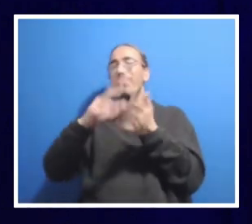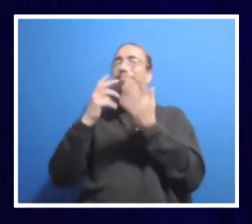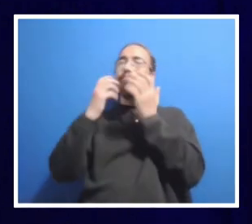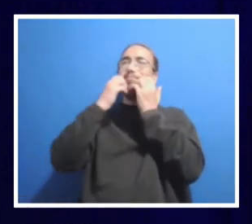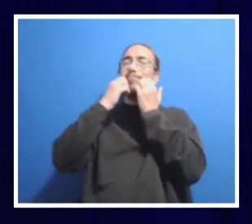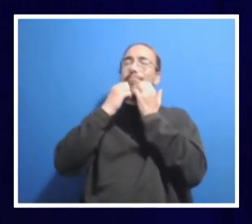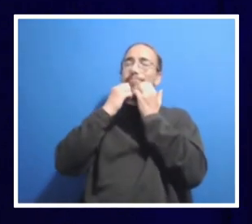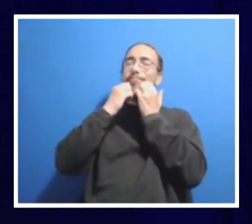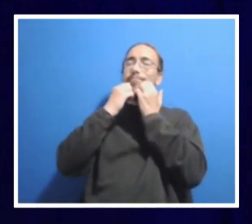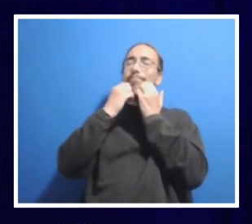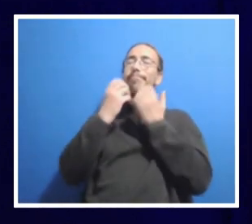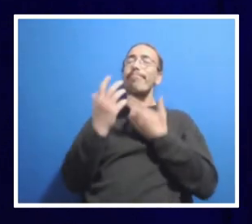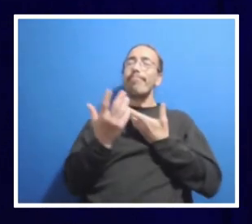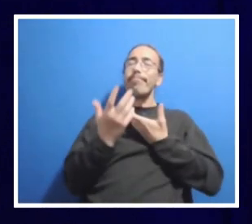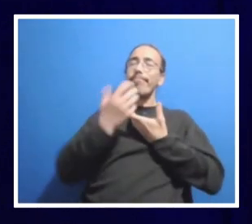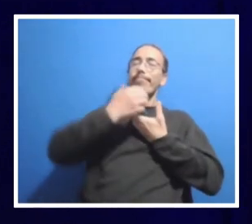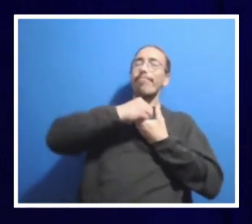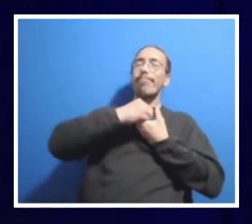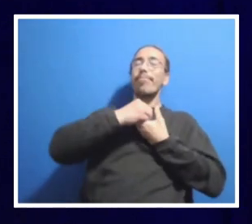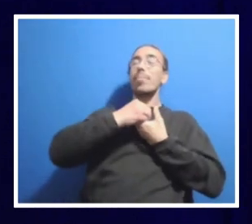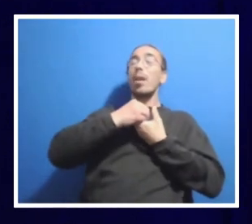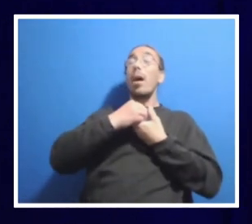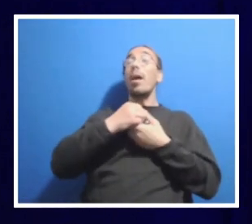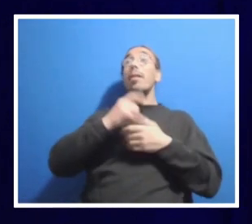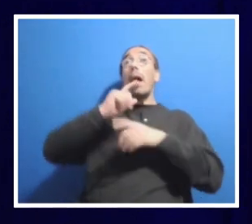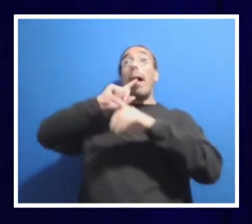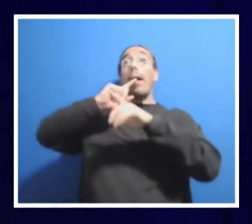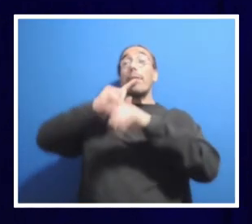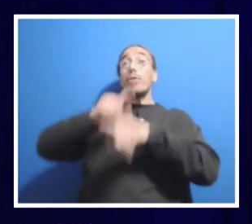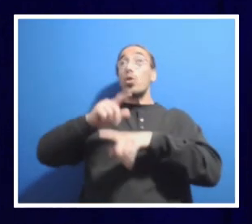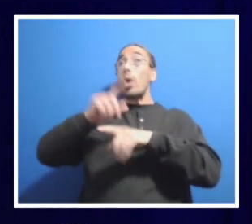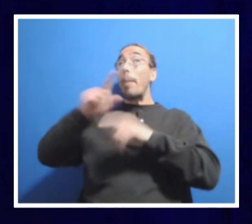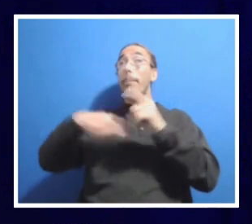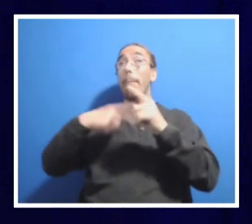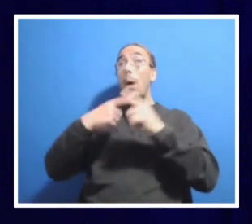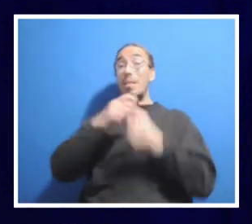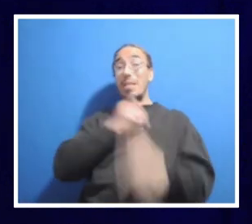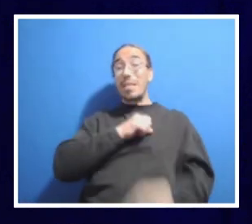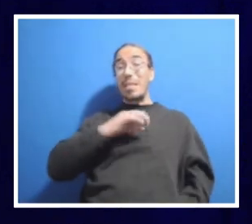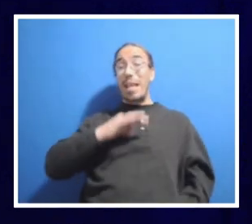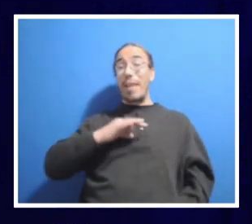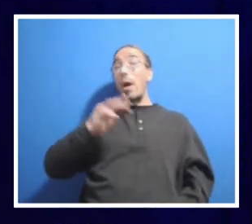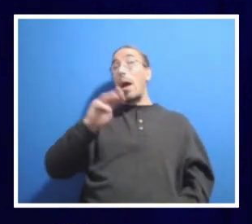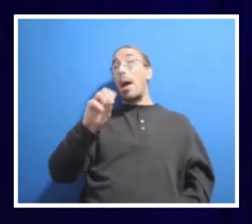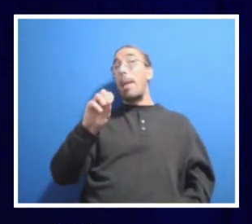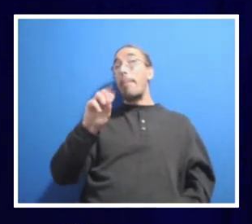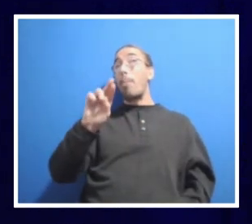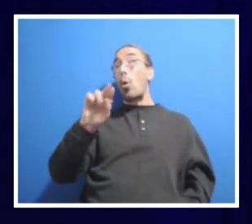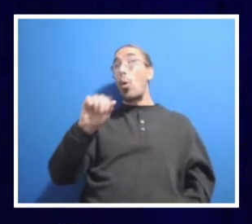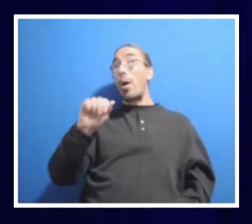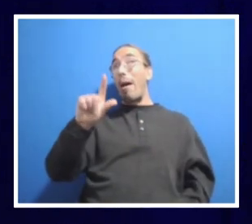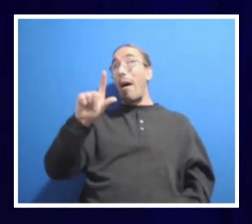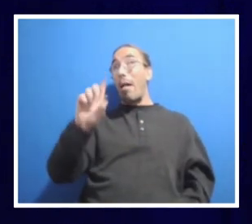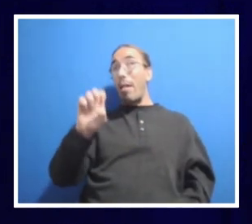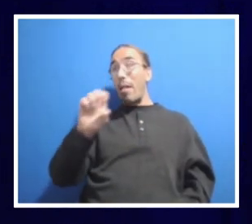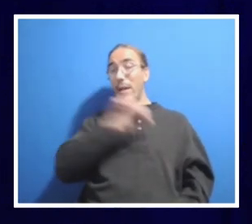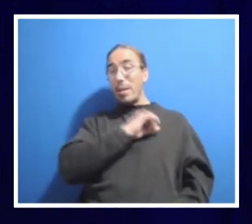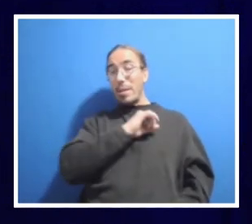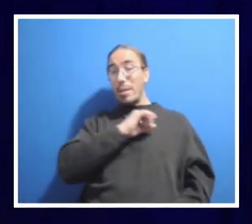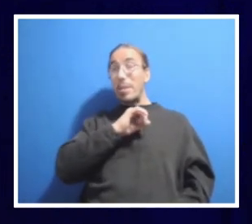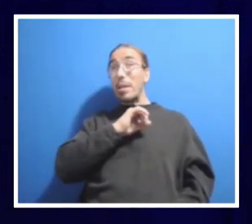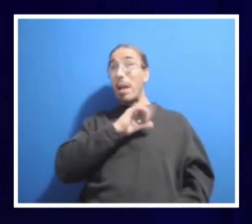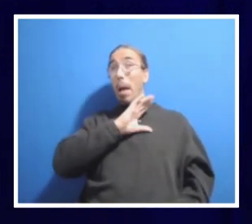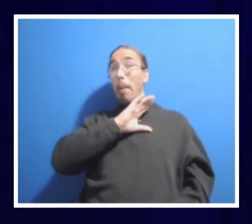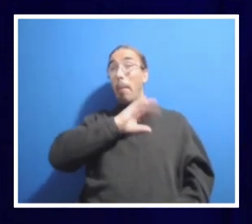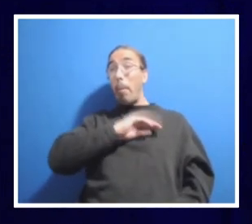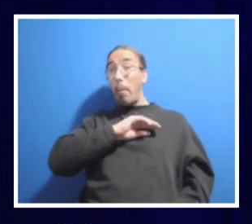And the answer to staff morale, part of that will lie with us as senior leaders for sure. But the reality is